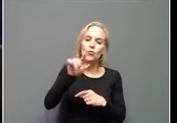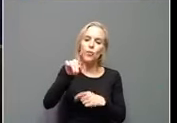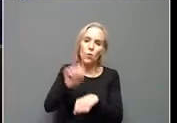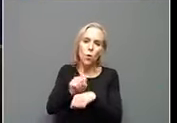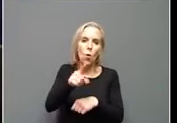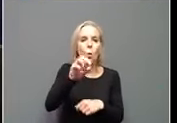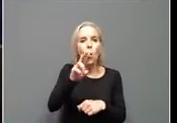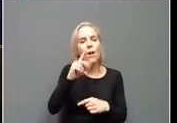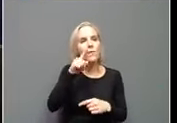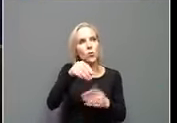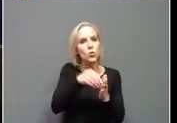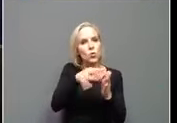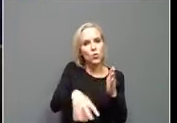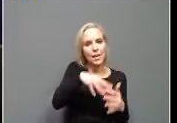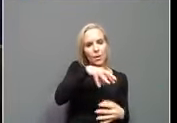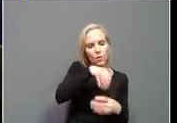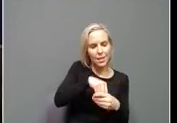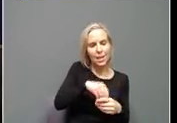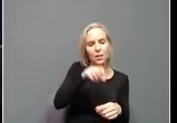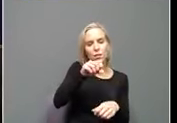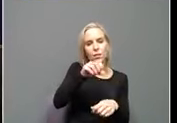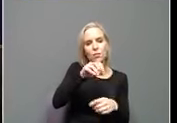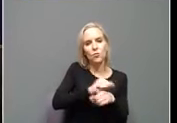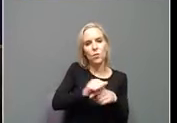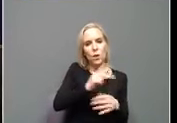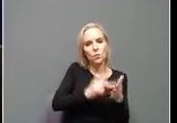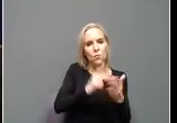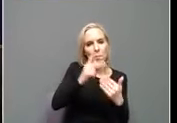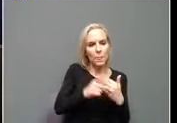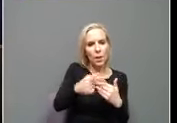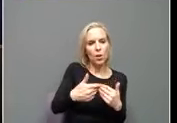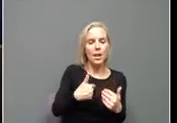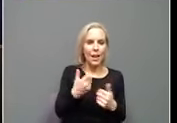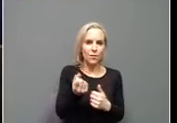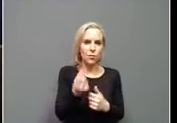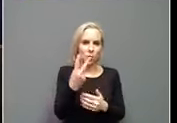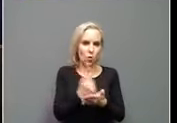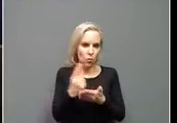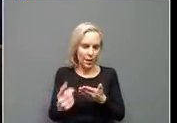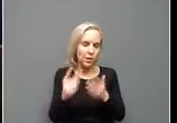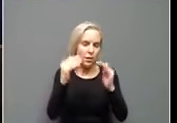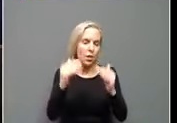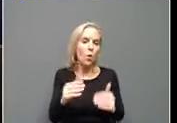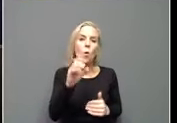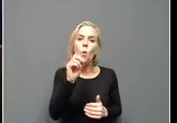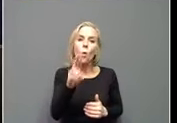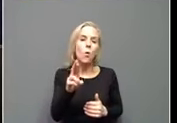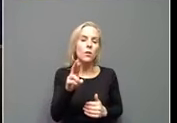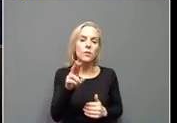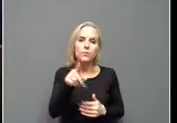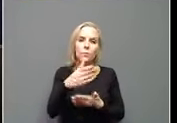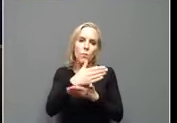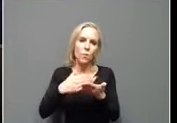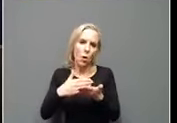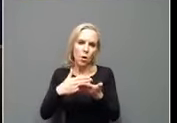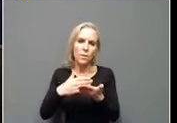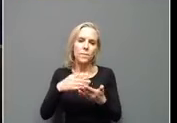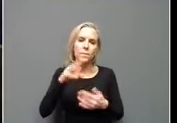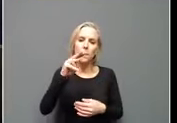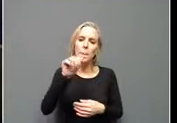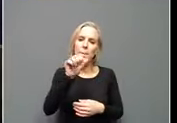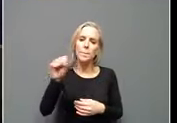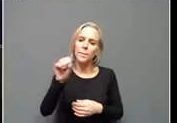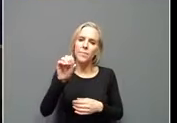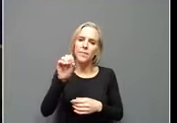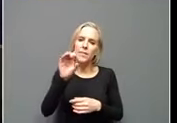You have a recall date within 12 weeks. Or you were part of a mass claim filed by your